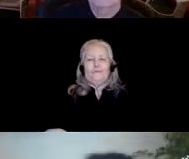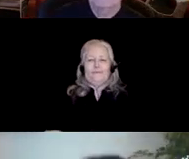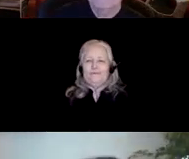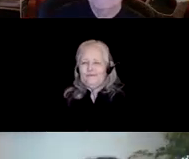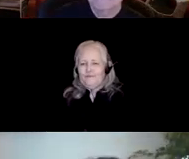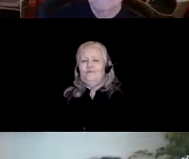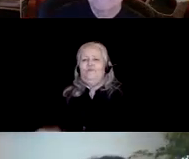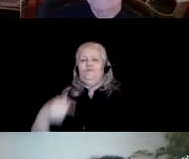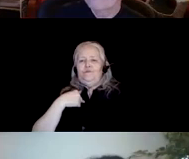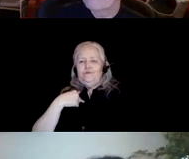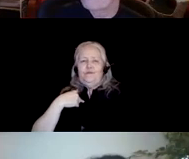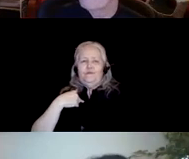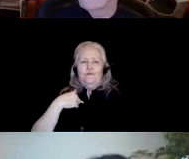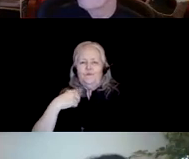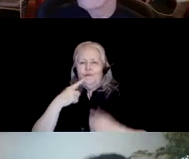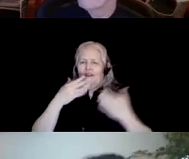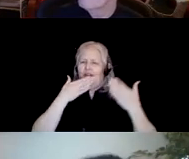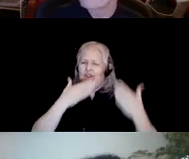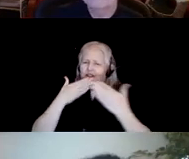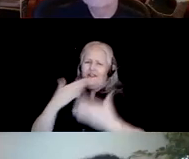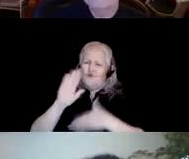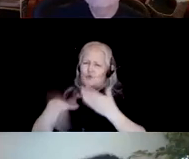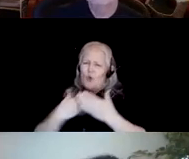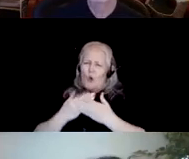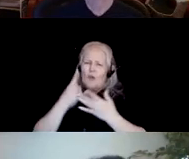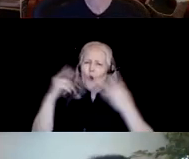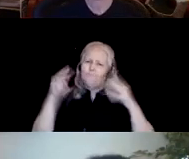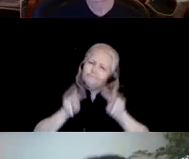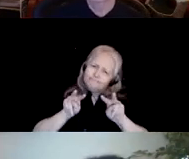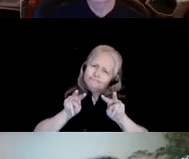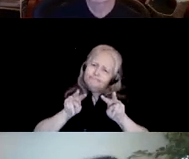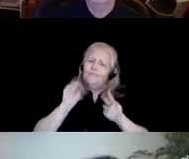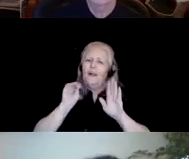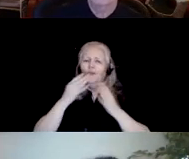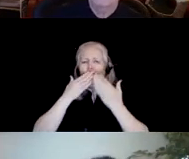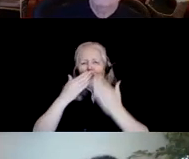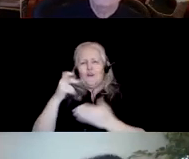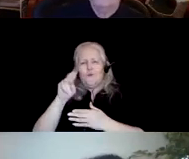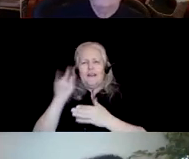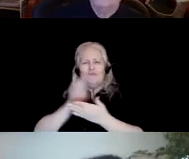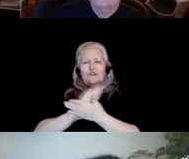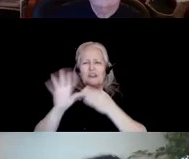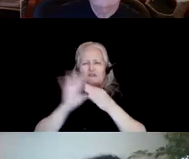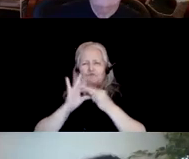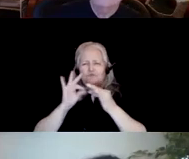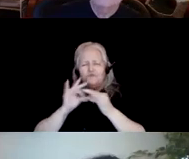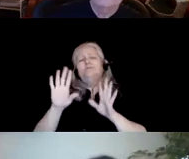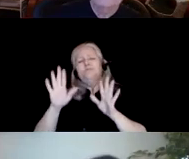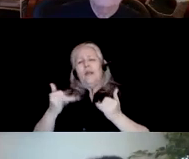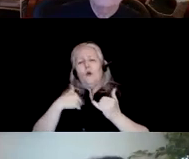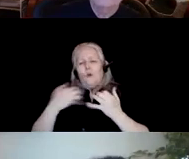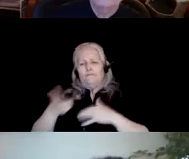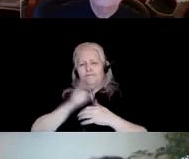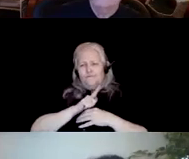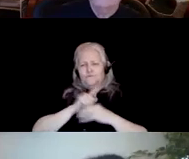I'd like to thank you all for being here and thanks, Penny, for those lovely words. I'd like to say a few words about why